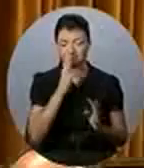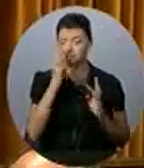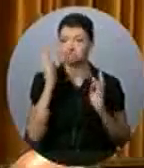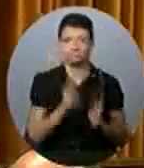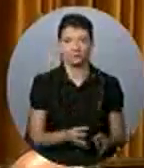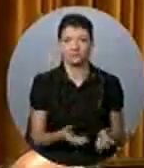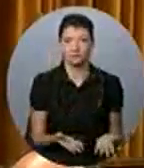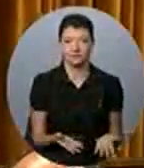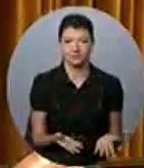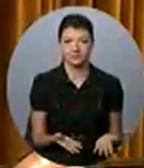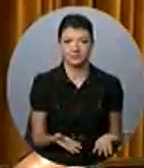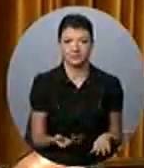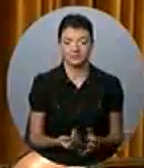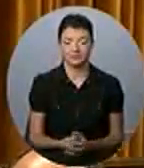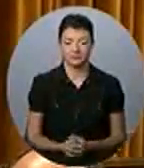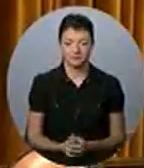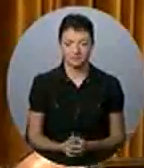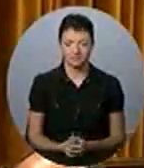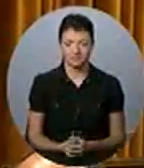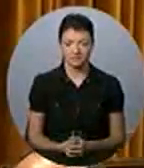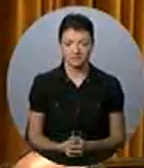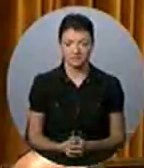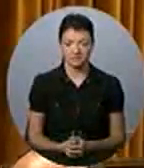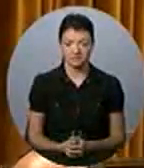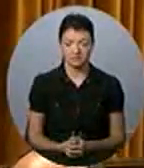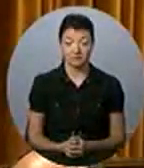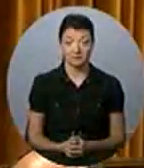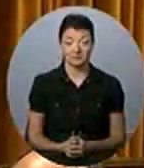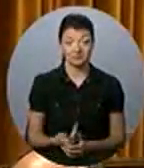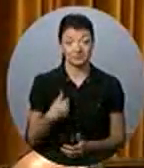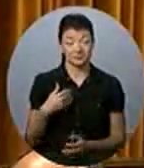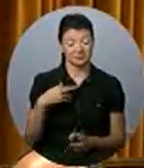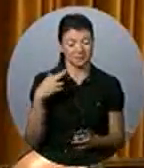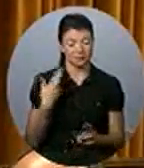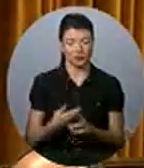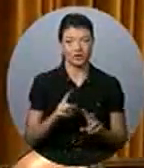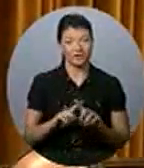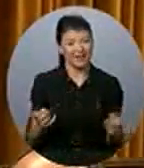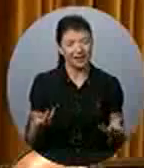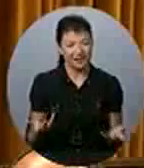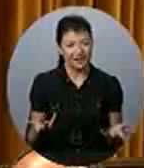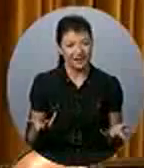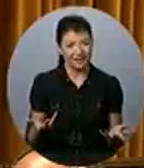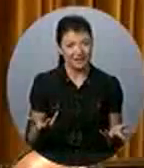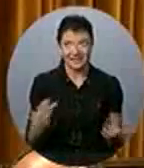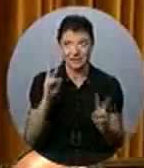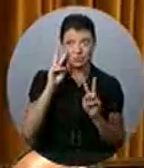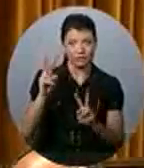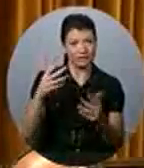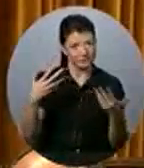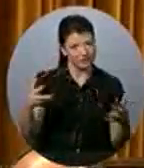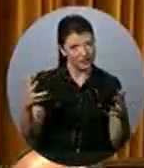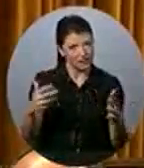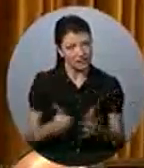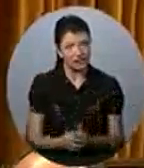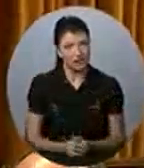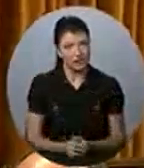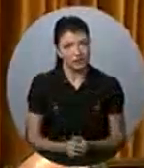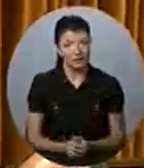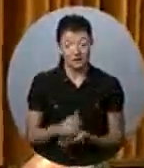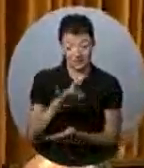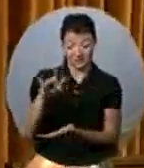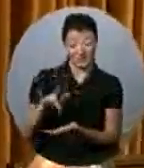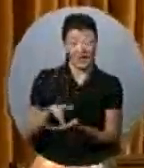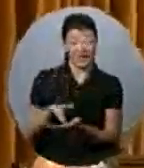Because of the Minister's short-sightedness, now we're not going to have the data that we need to track the hole in the ozone layer. So why is the Minister disregarding both